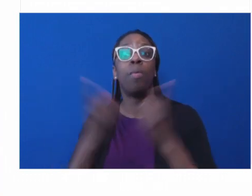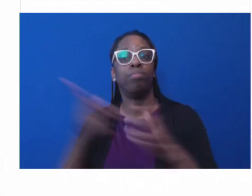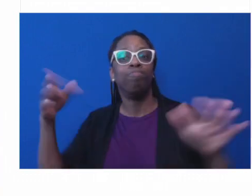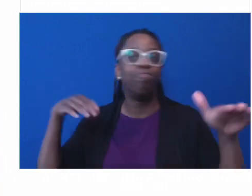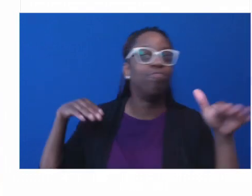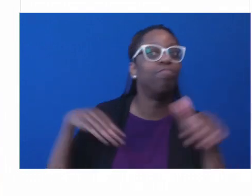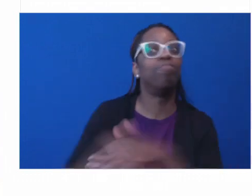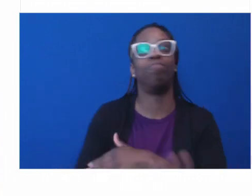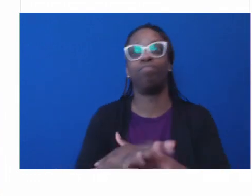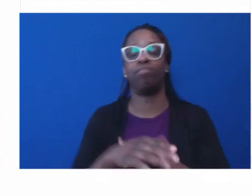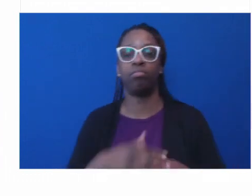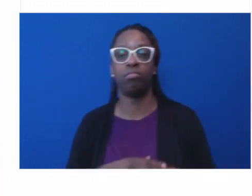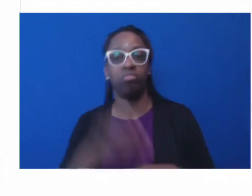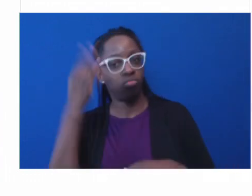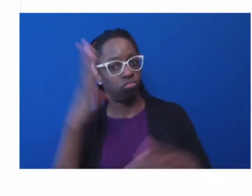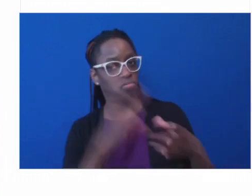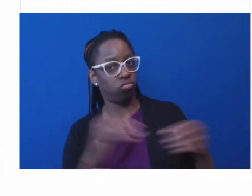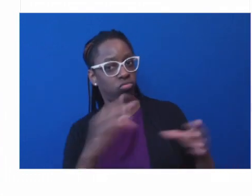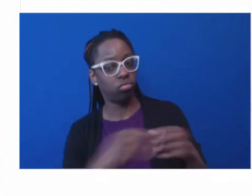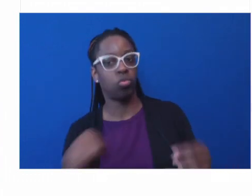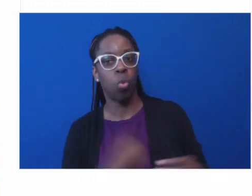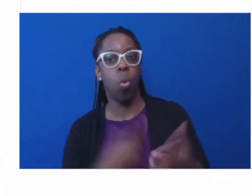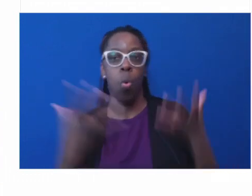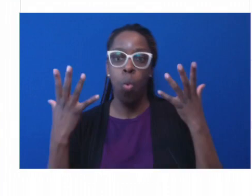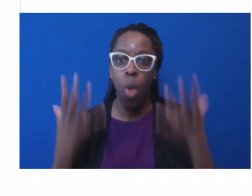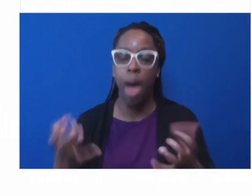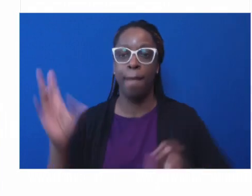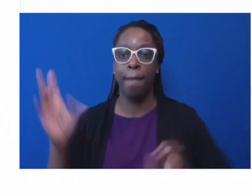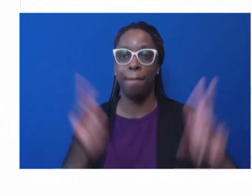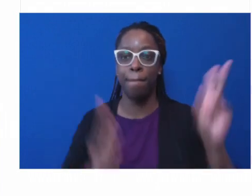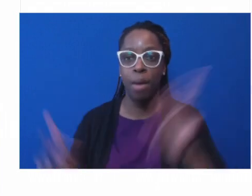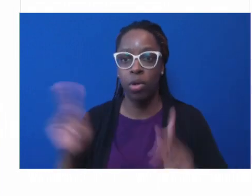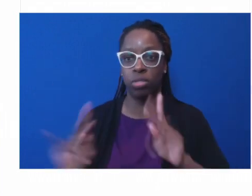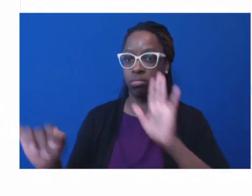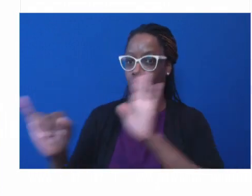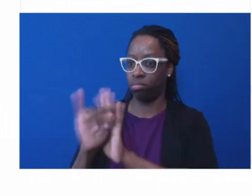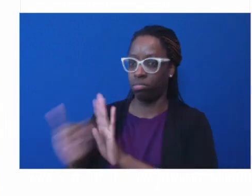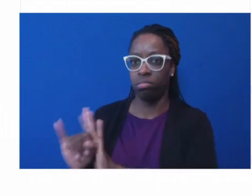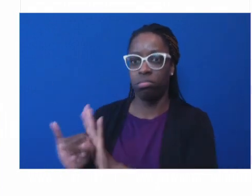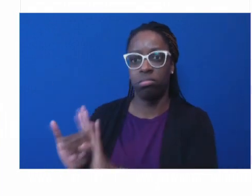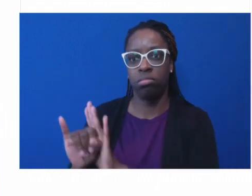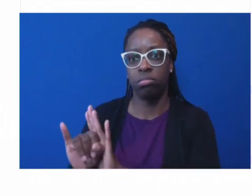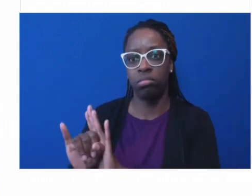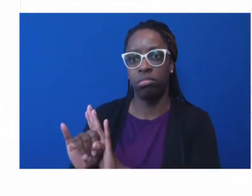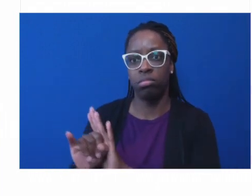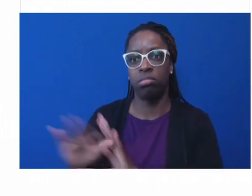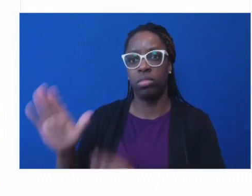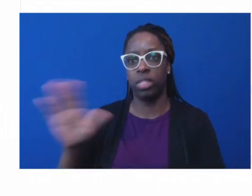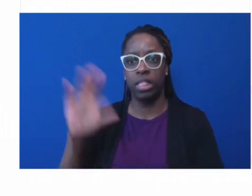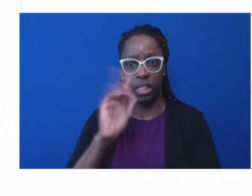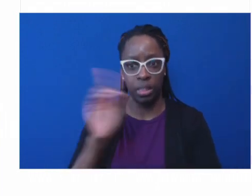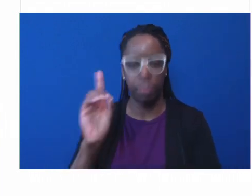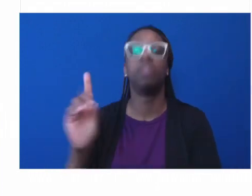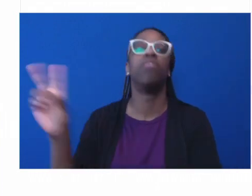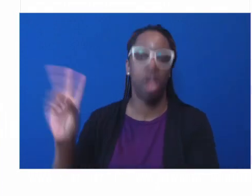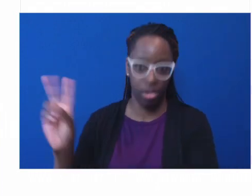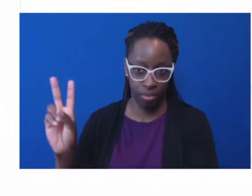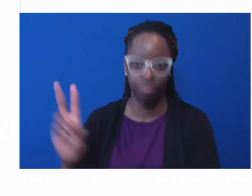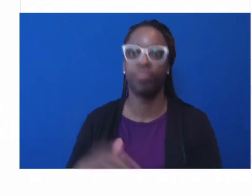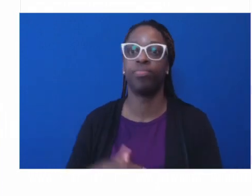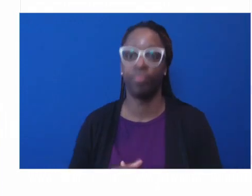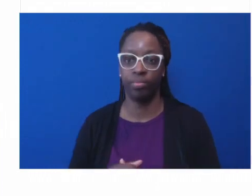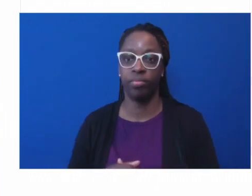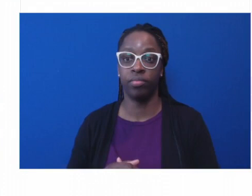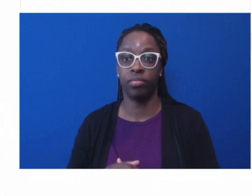for signs because you are the go-to people? And that's where they got engaged back in the 80s. But we didn't learn,